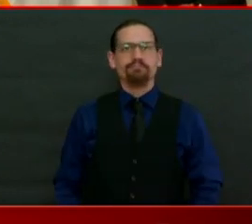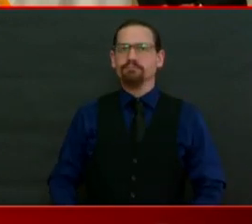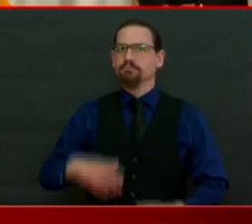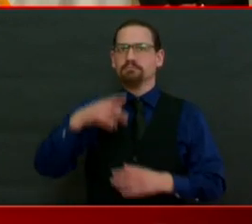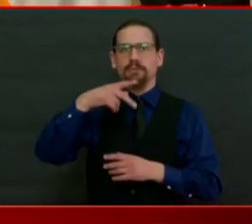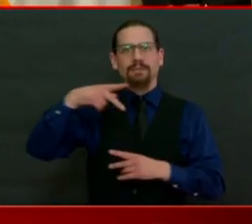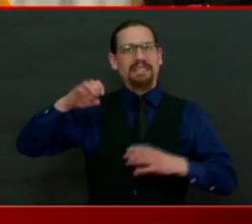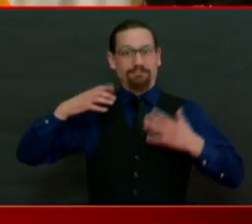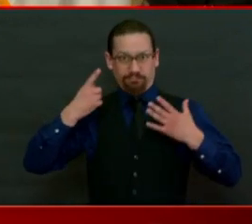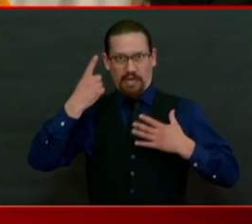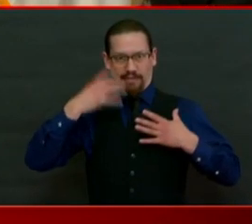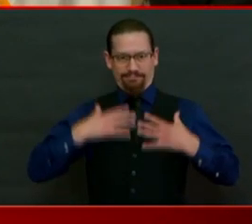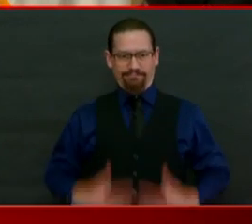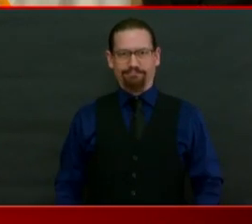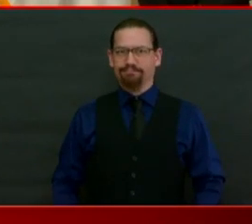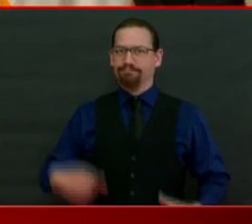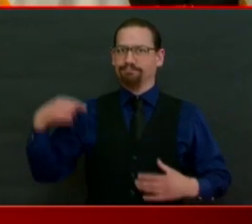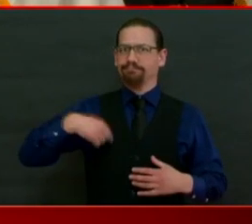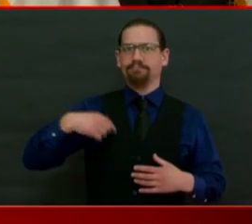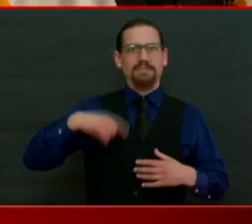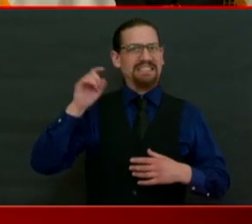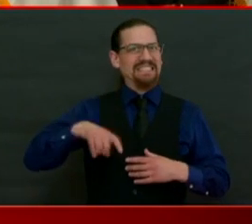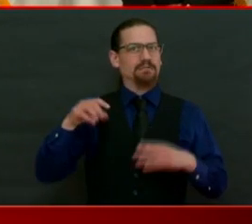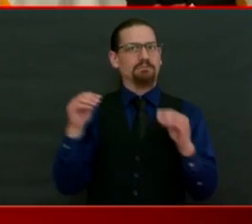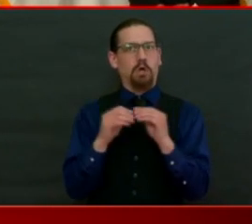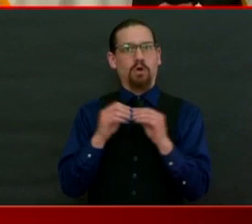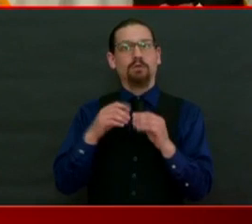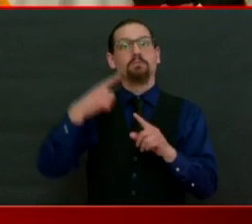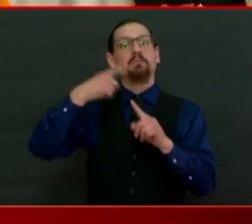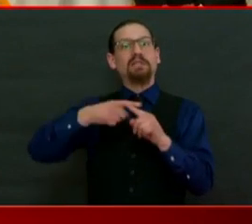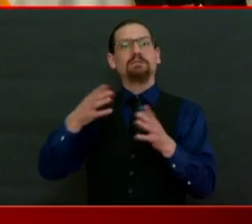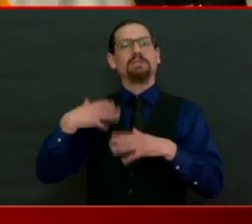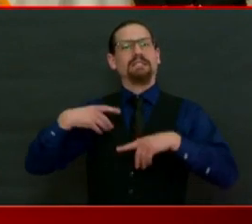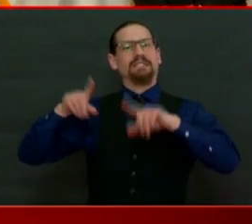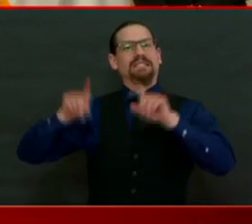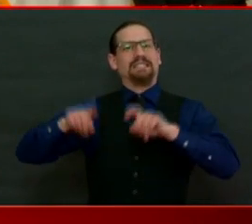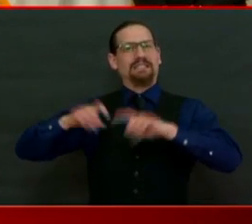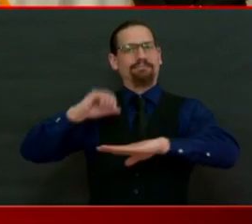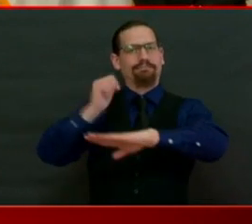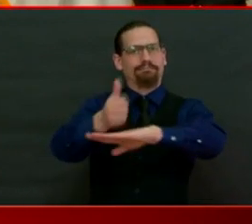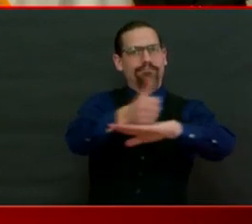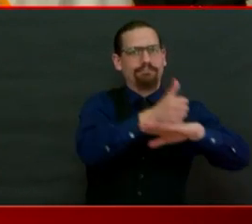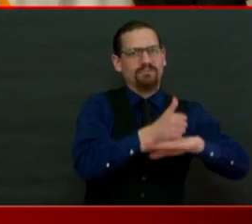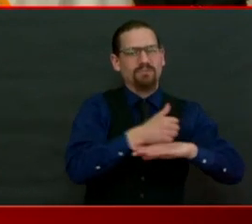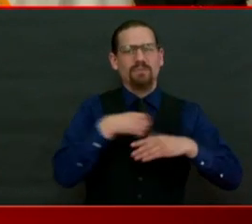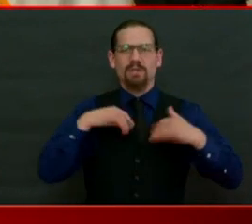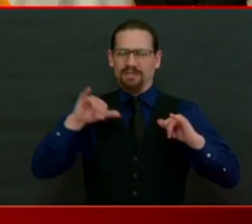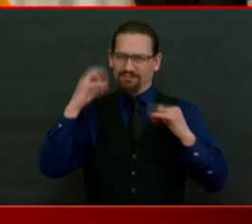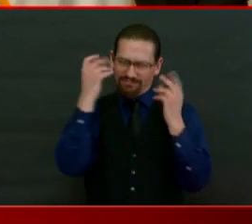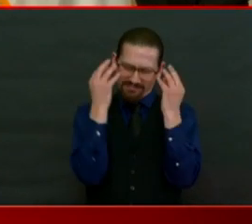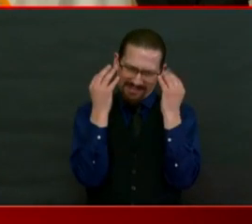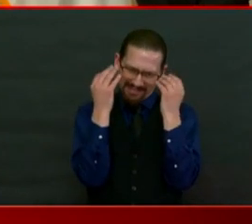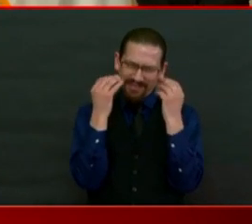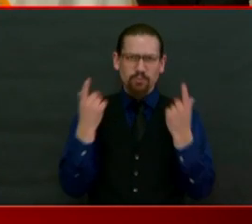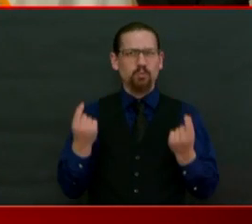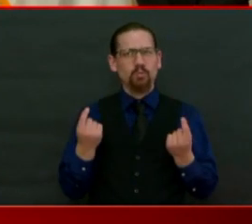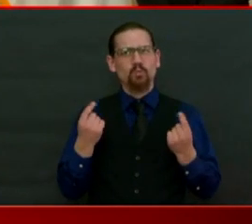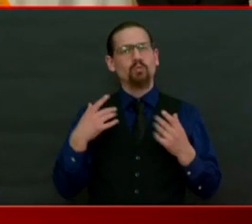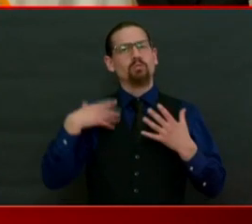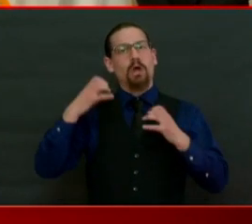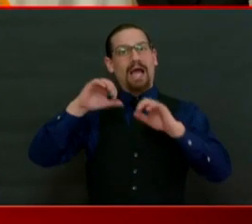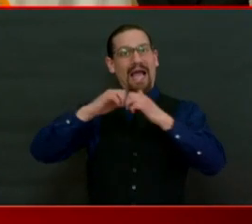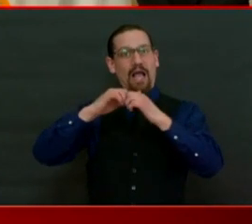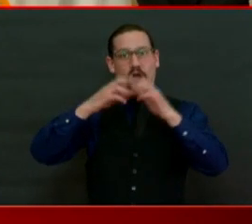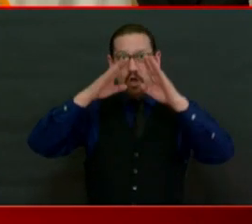where we need it to be. We spend every waking moment trying to figure out how to get hospitals back in business, how to get hairdressers back in business,